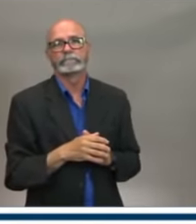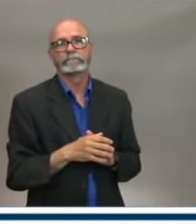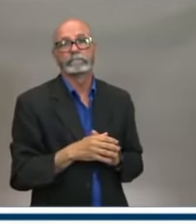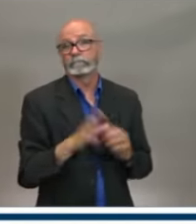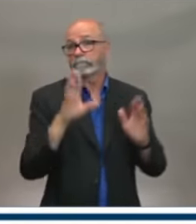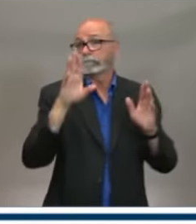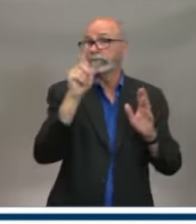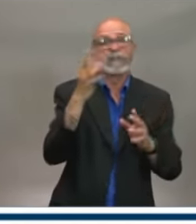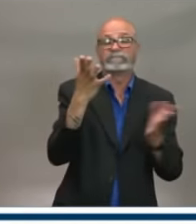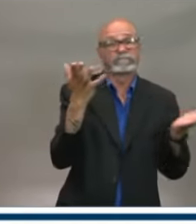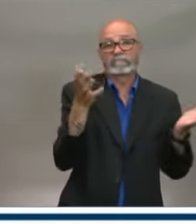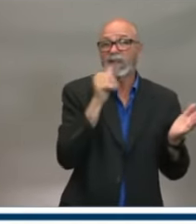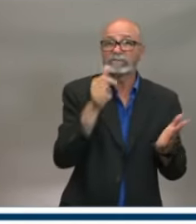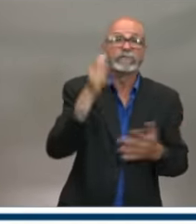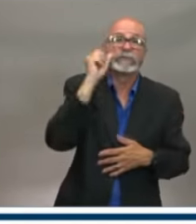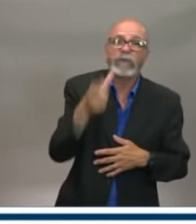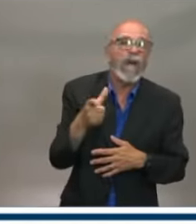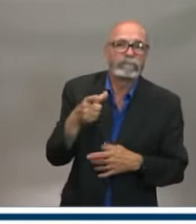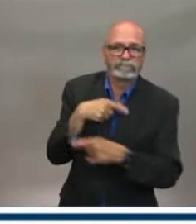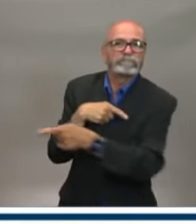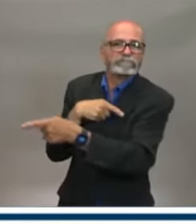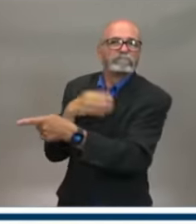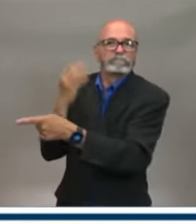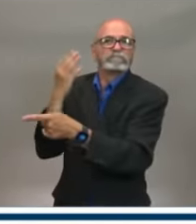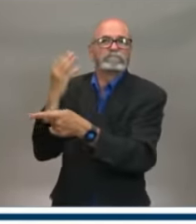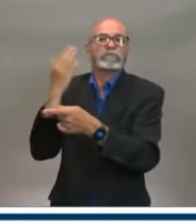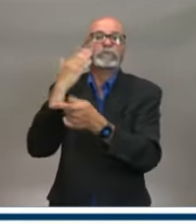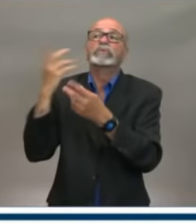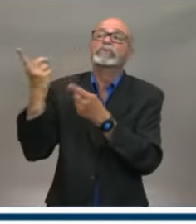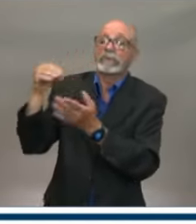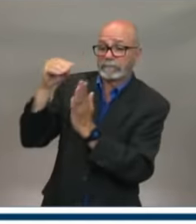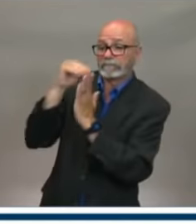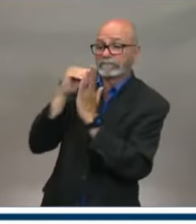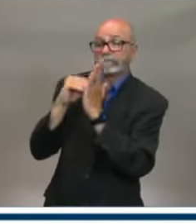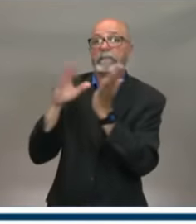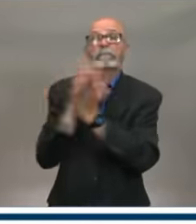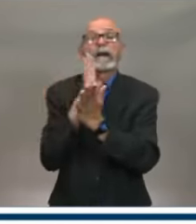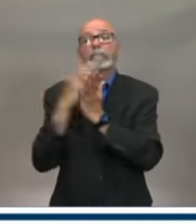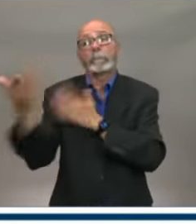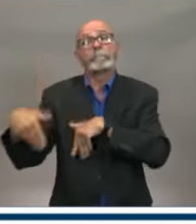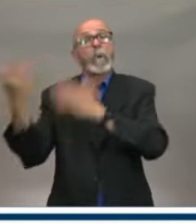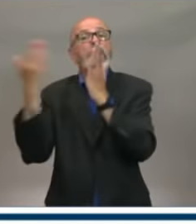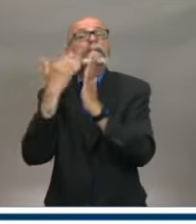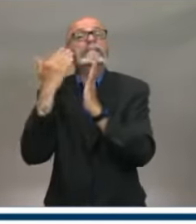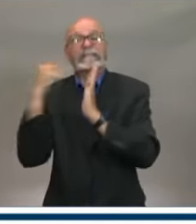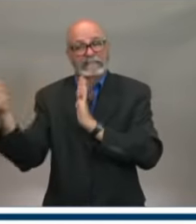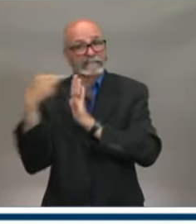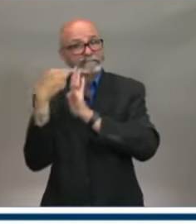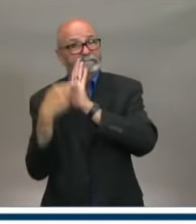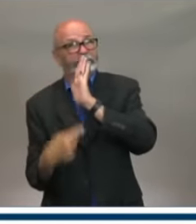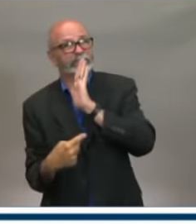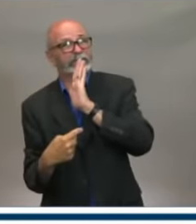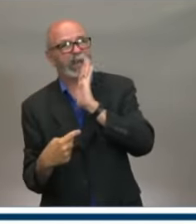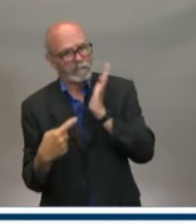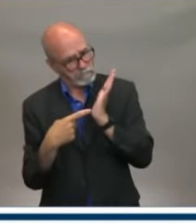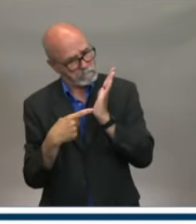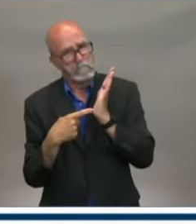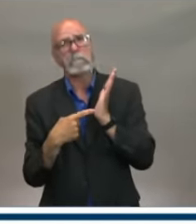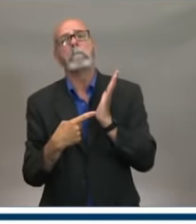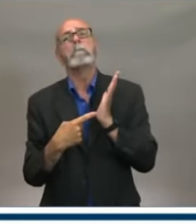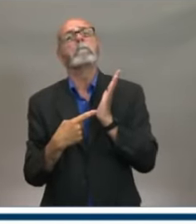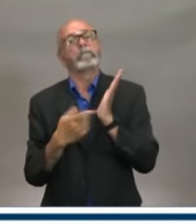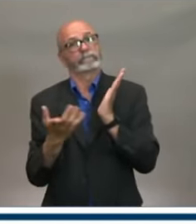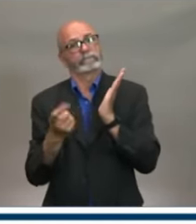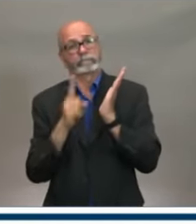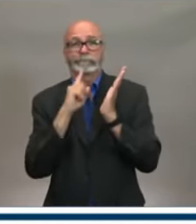that – well, the contents of what their proposal was, so it's really at the end of the day that